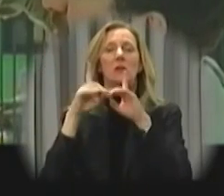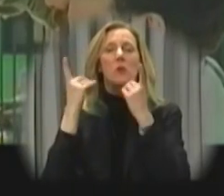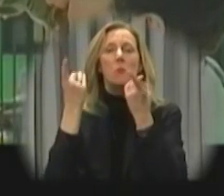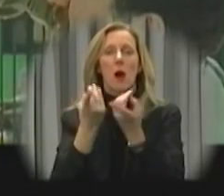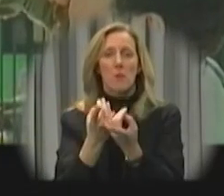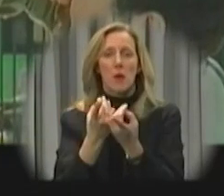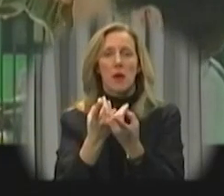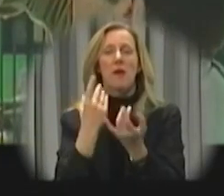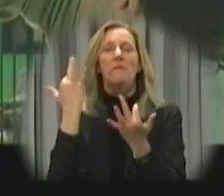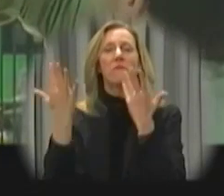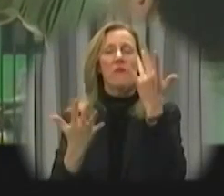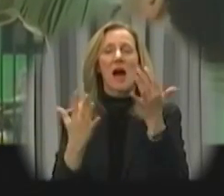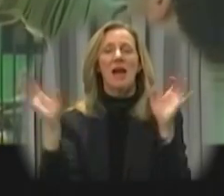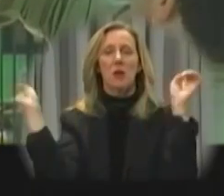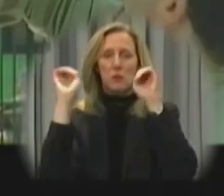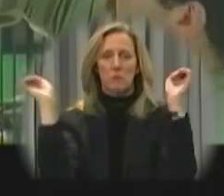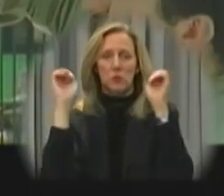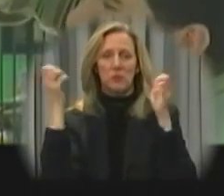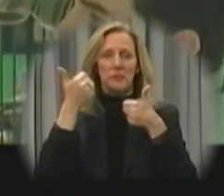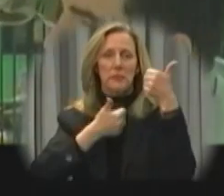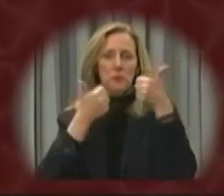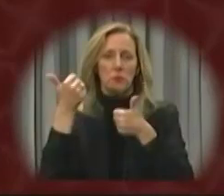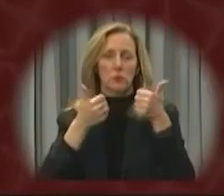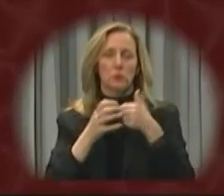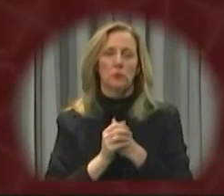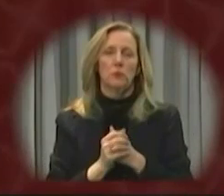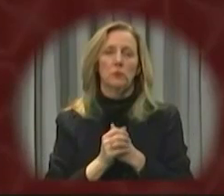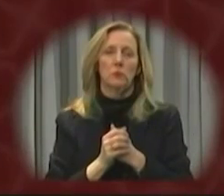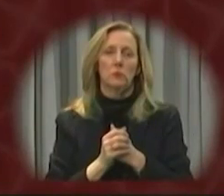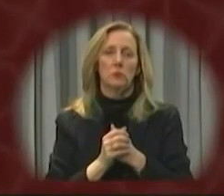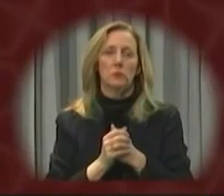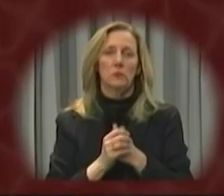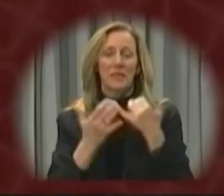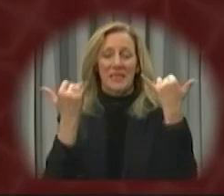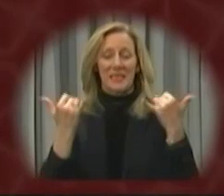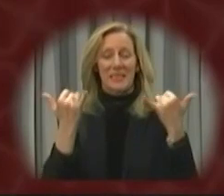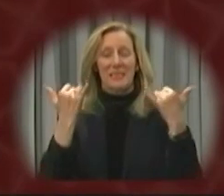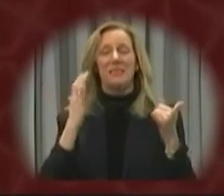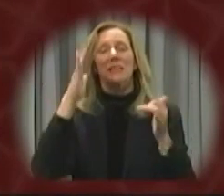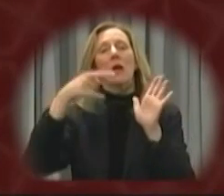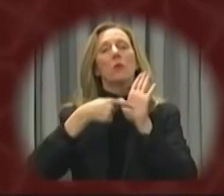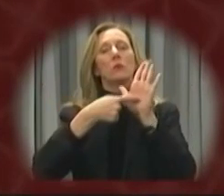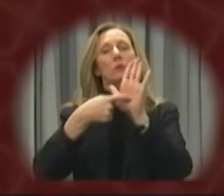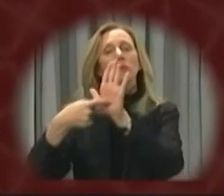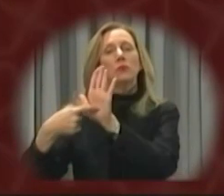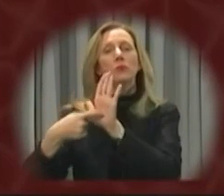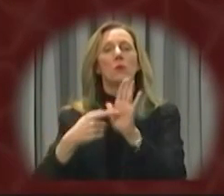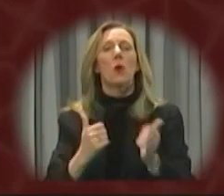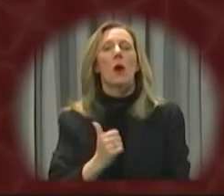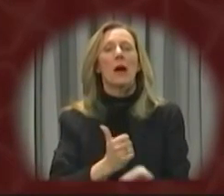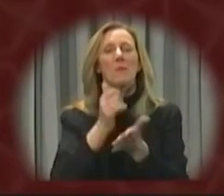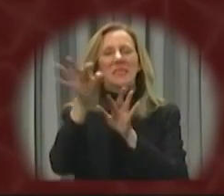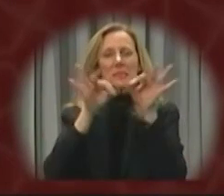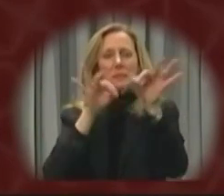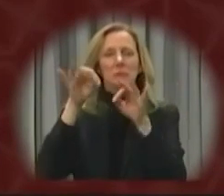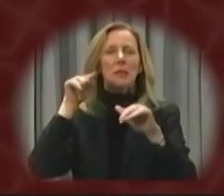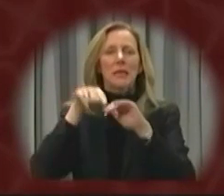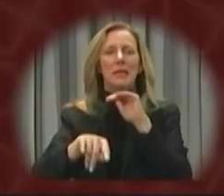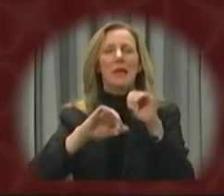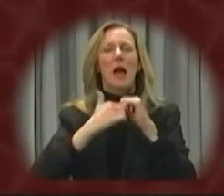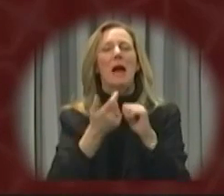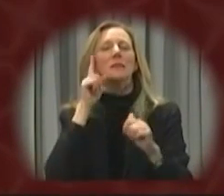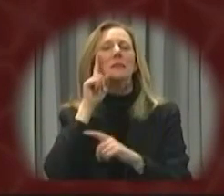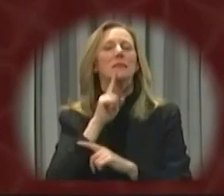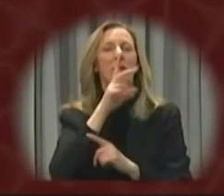department for a fire or medical emergency. The following scenarios will help explain the various methods